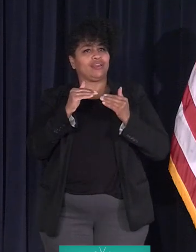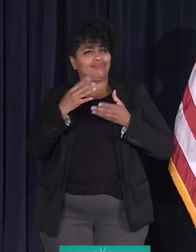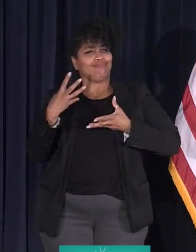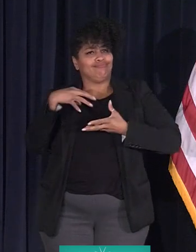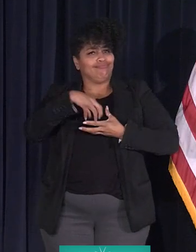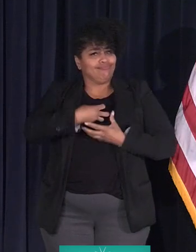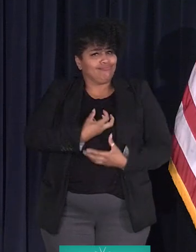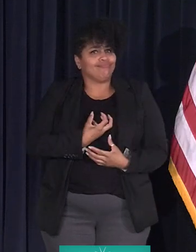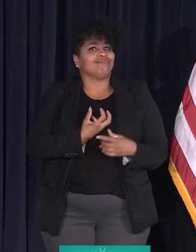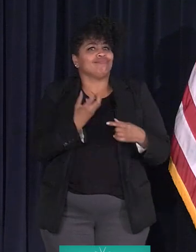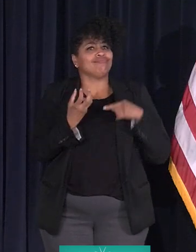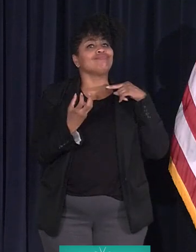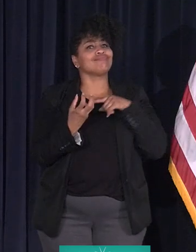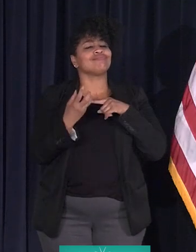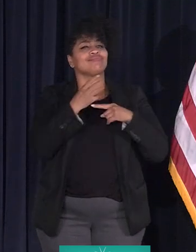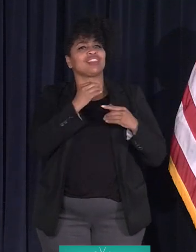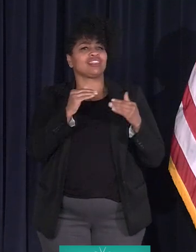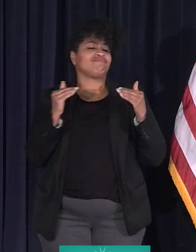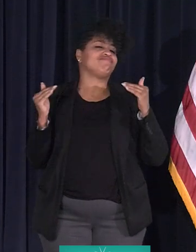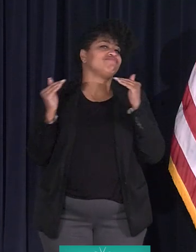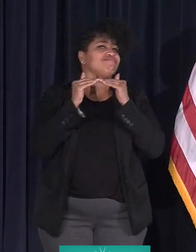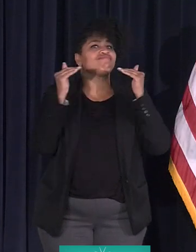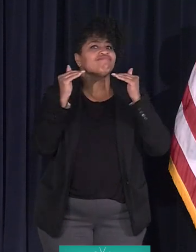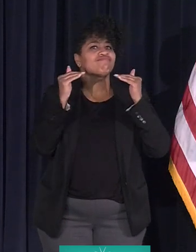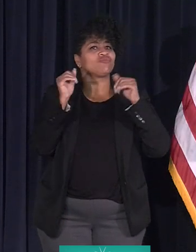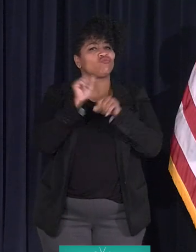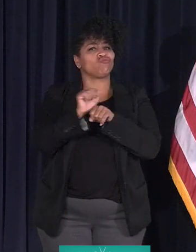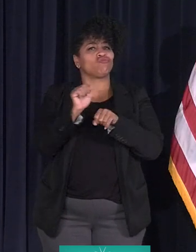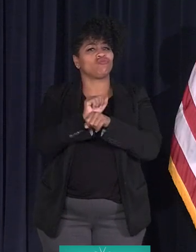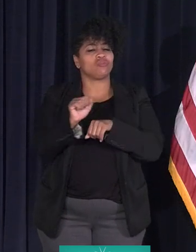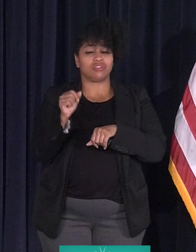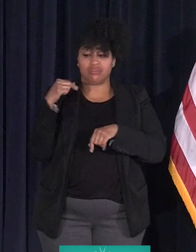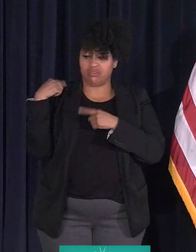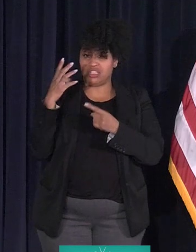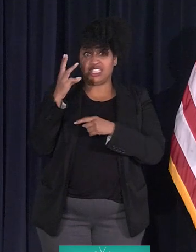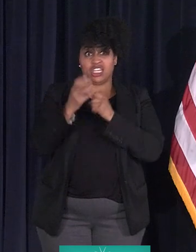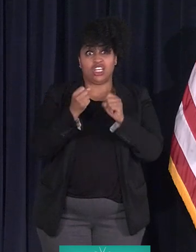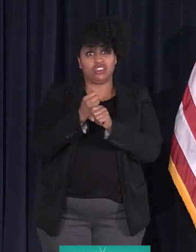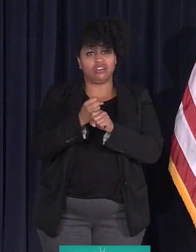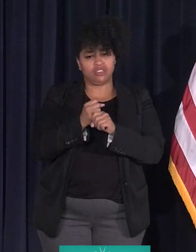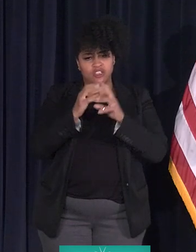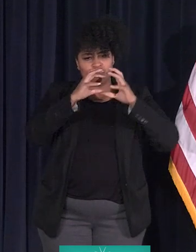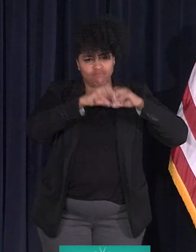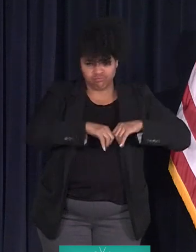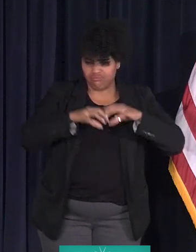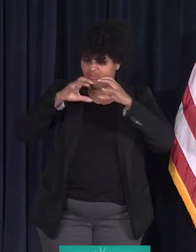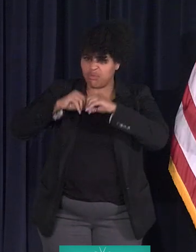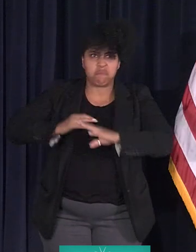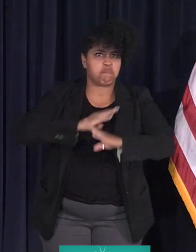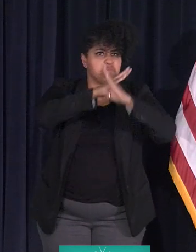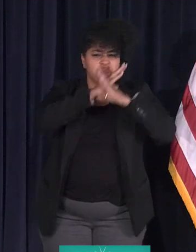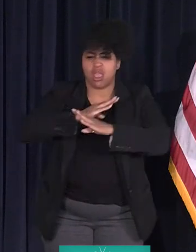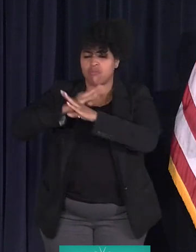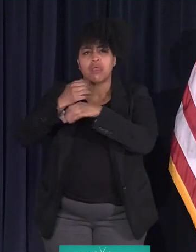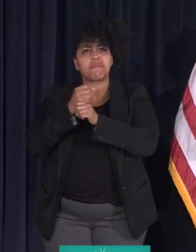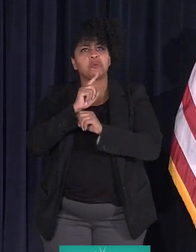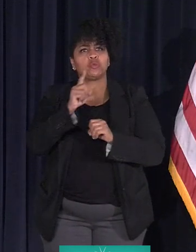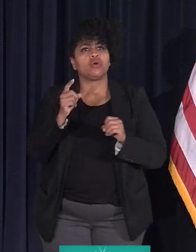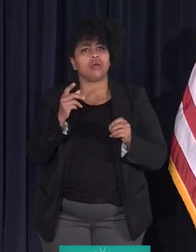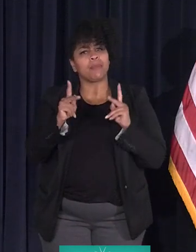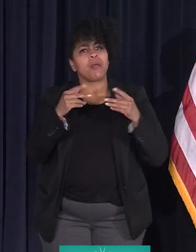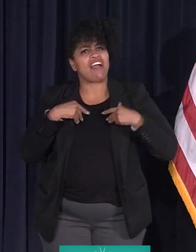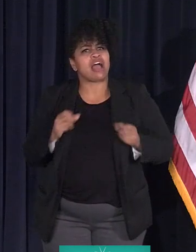continuing the work that we've been doing for six years, knocking down barriers, innovating for opportunity, so that we can say